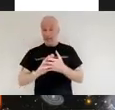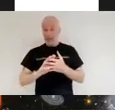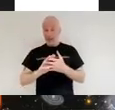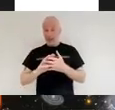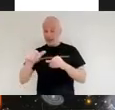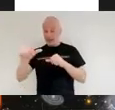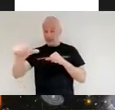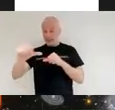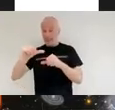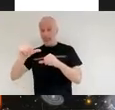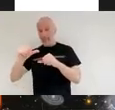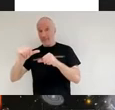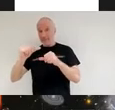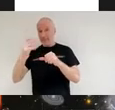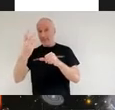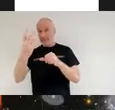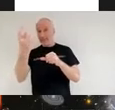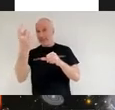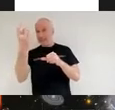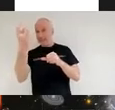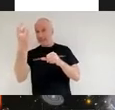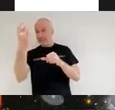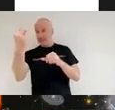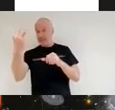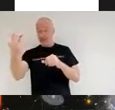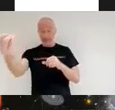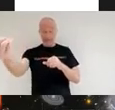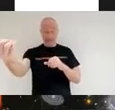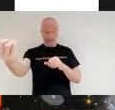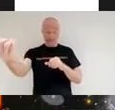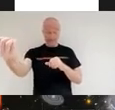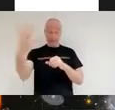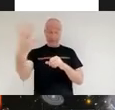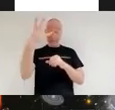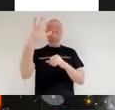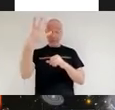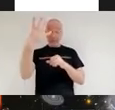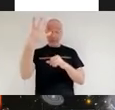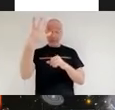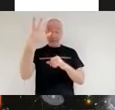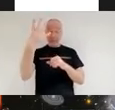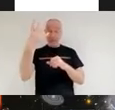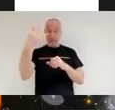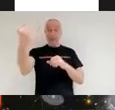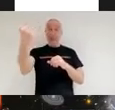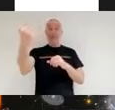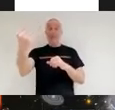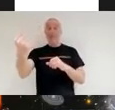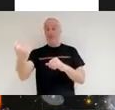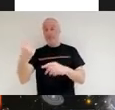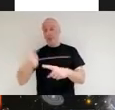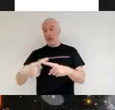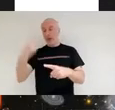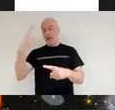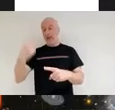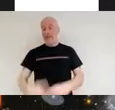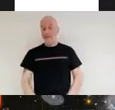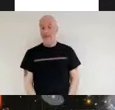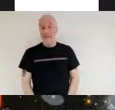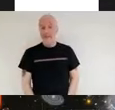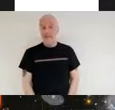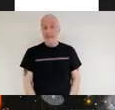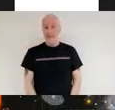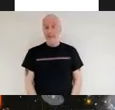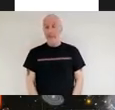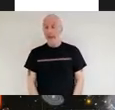amount of luminosity incredibly bright they burnt out very quickly they burnt out ending in